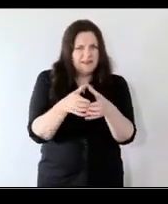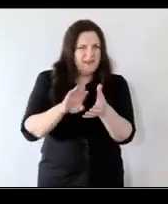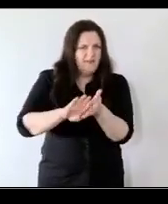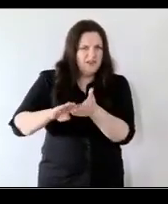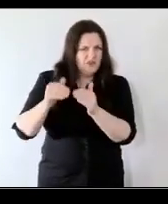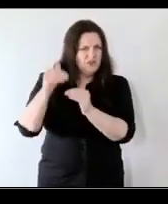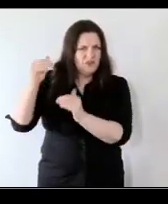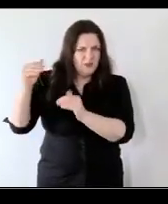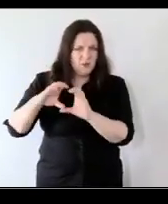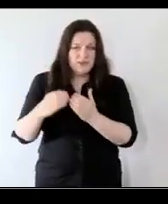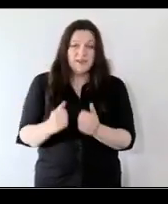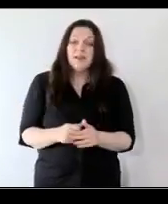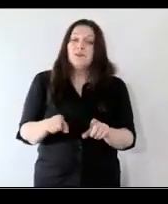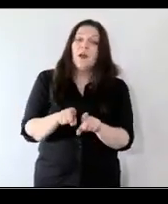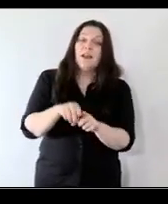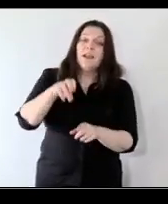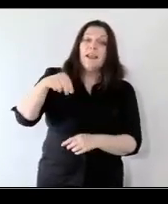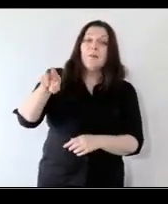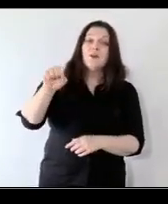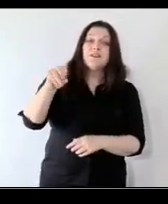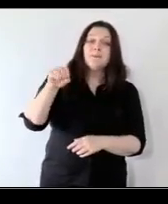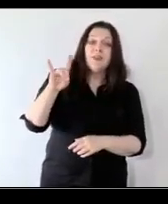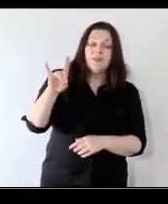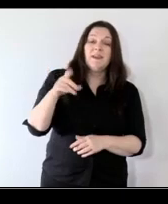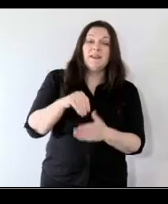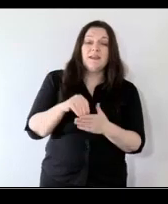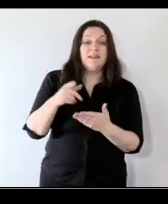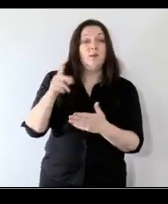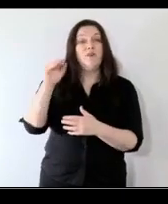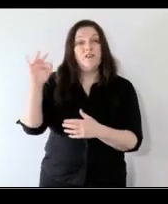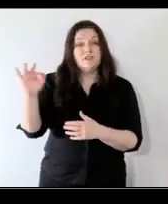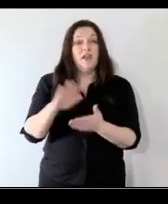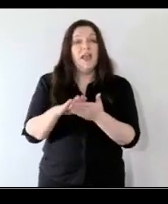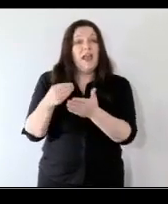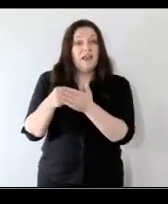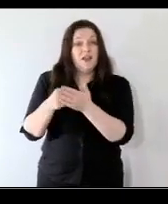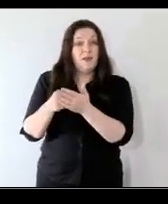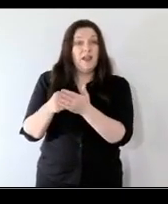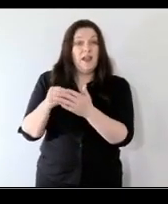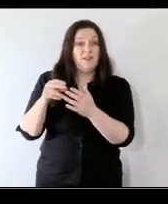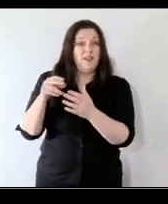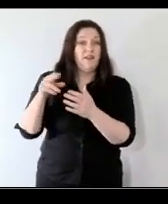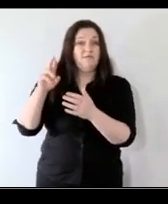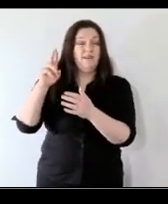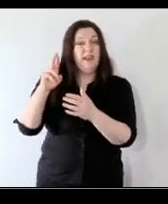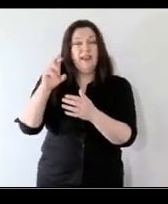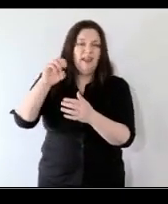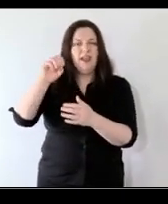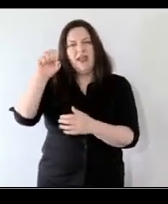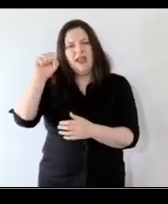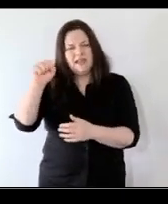emir smith welcome emir is a research professor at the economic and social research institute better known as the